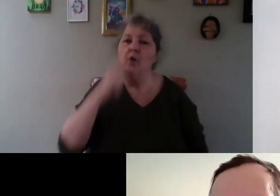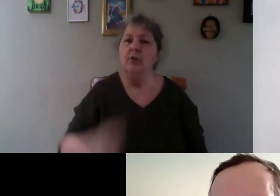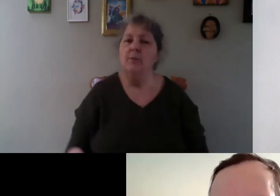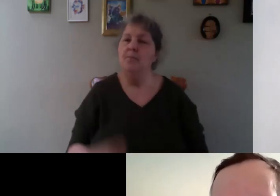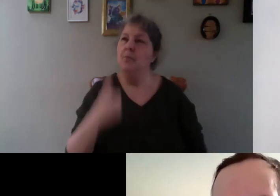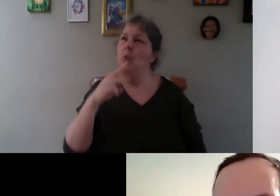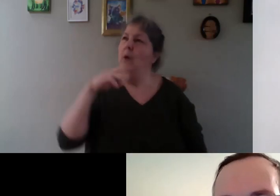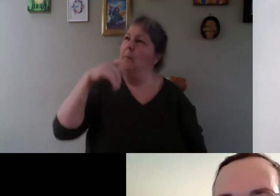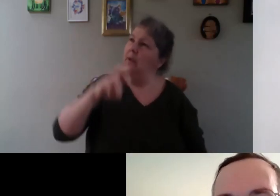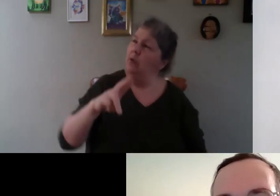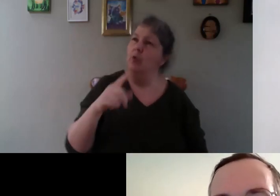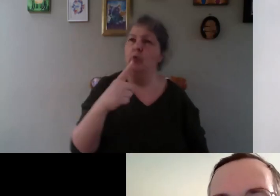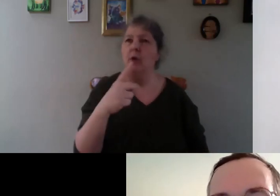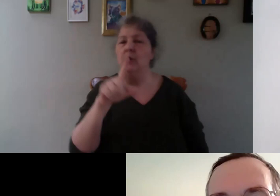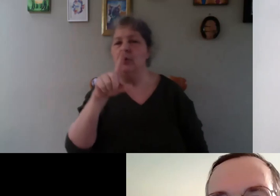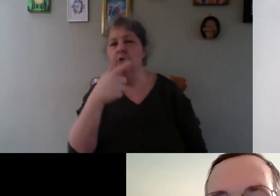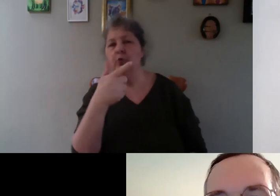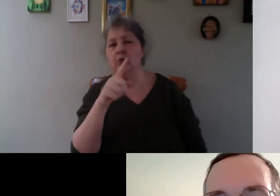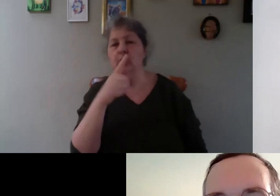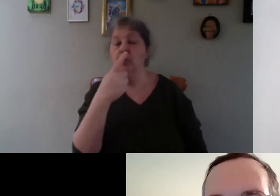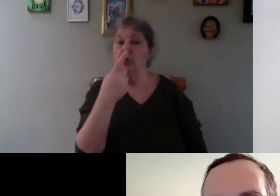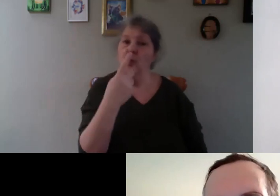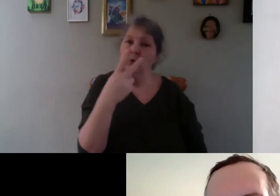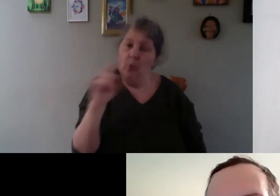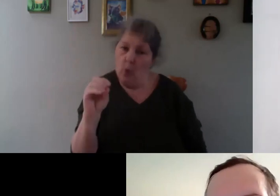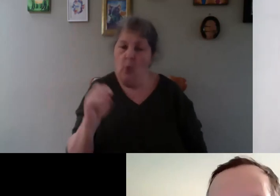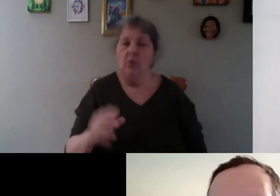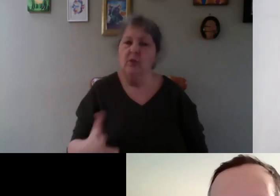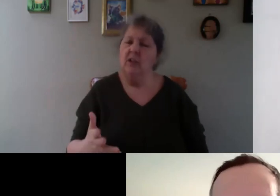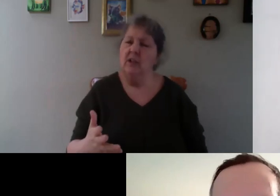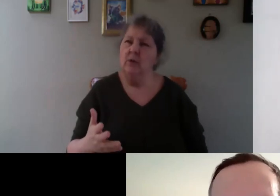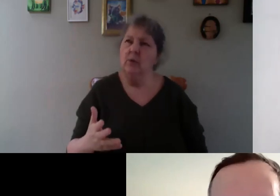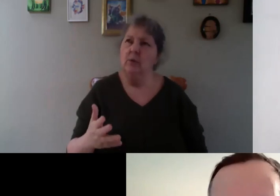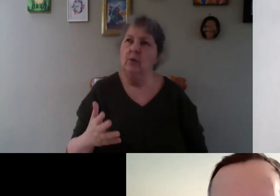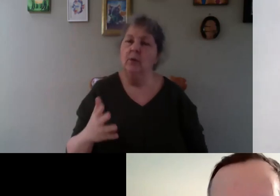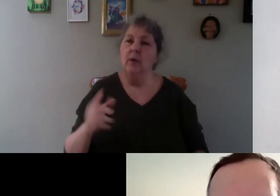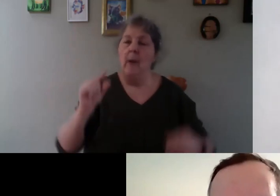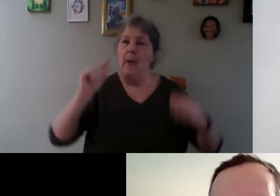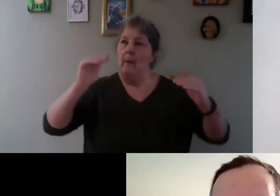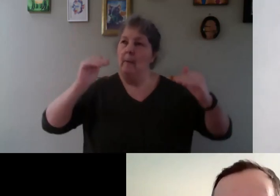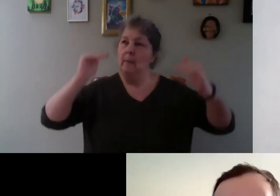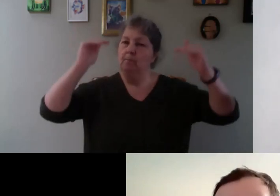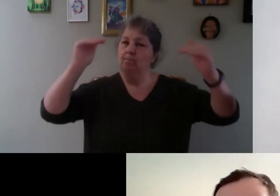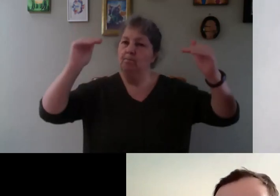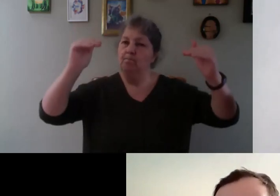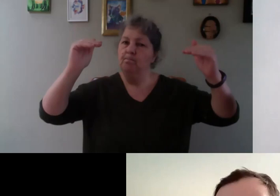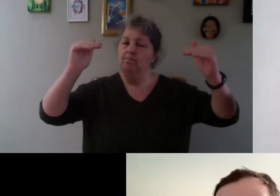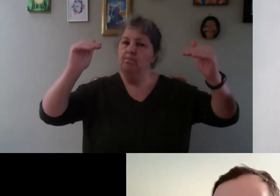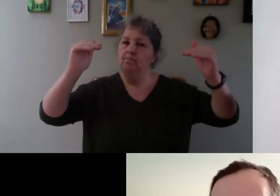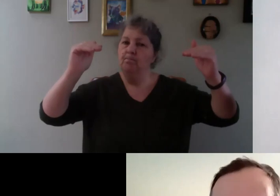meter 120 gotcha yeah it's 120 so it's a bit above a sink but